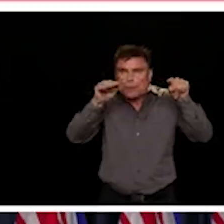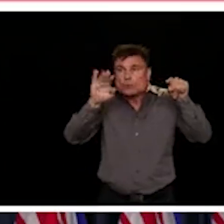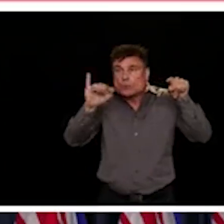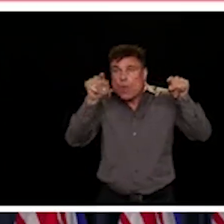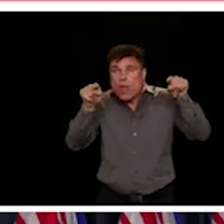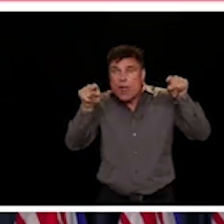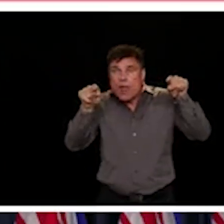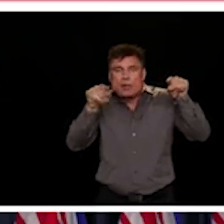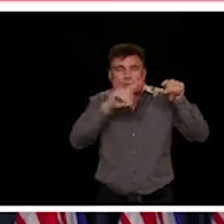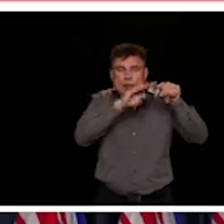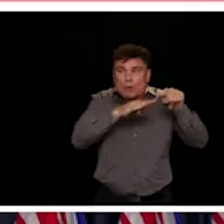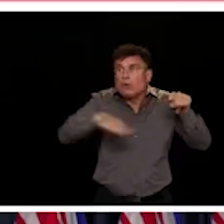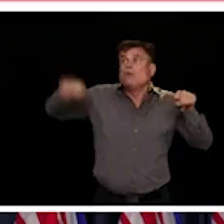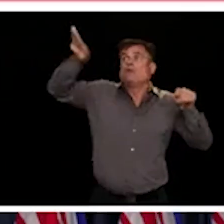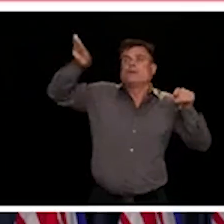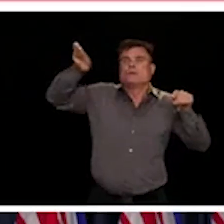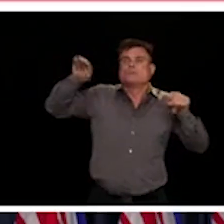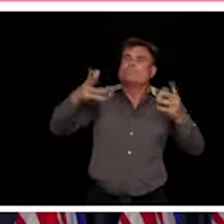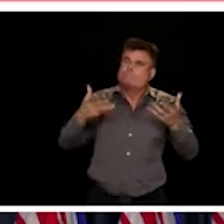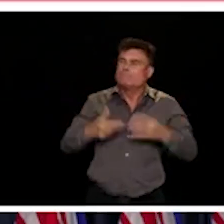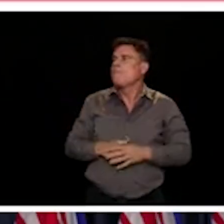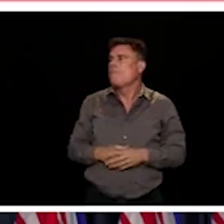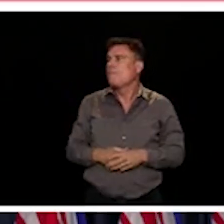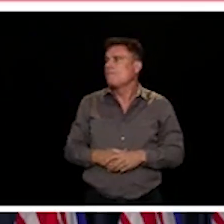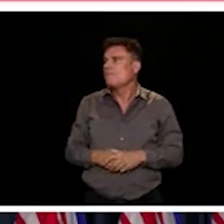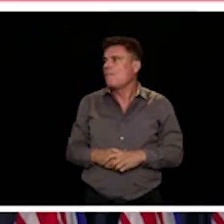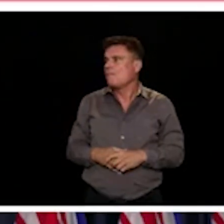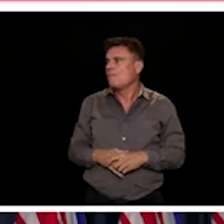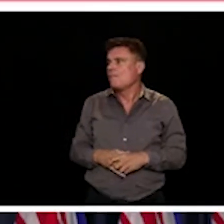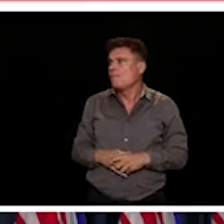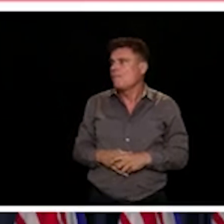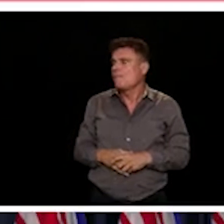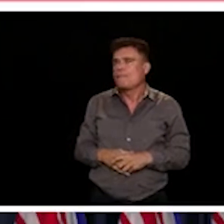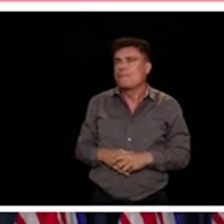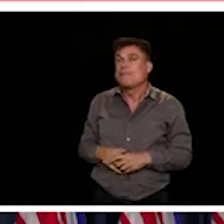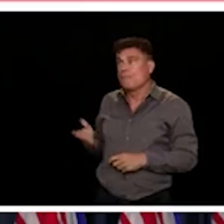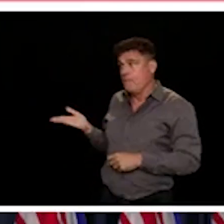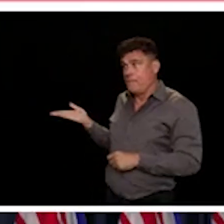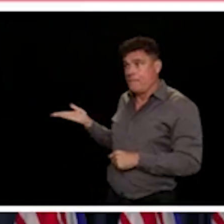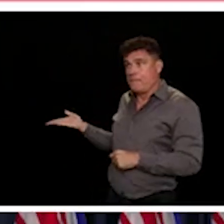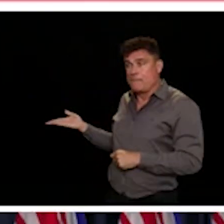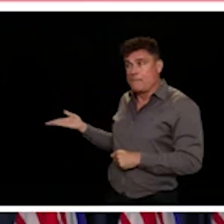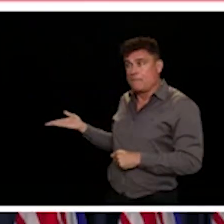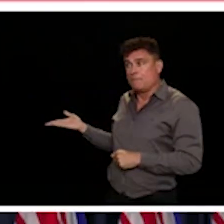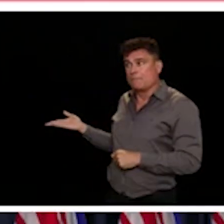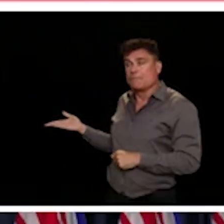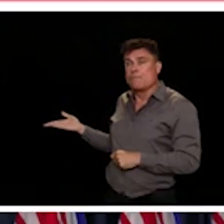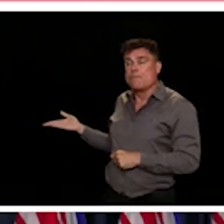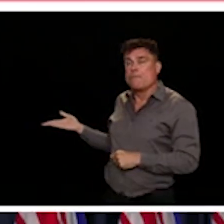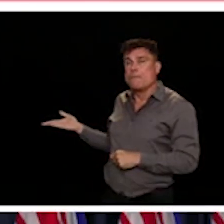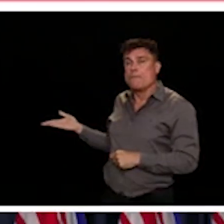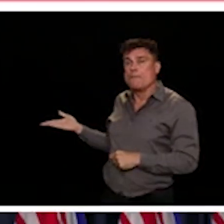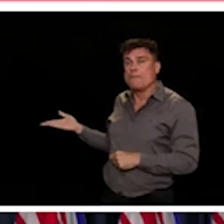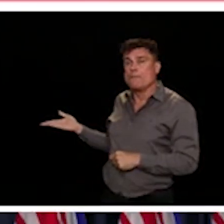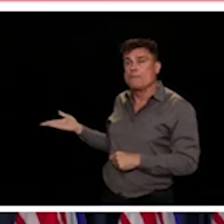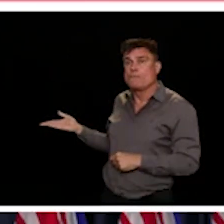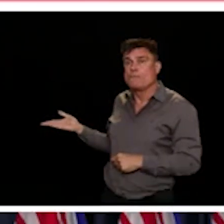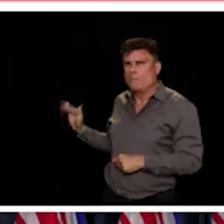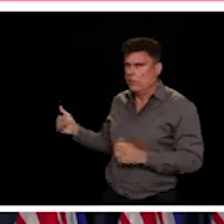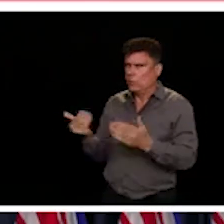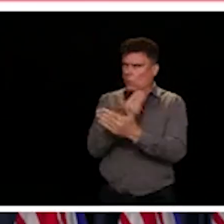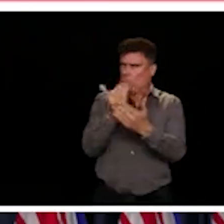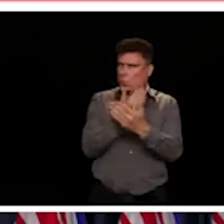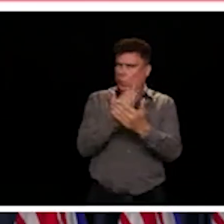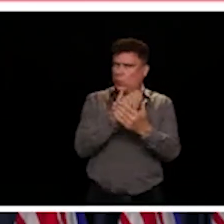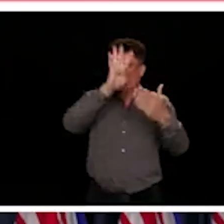This is a new projection that is based on what we call the reproductive number. So the reproductive number